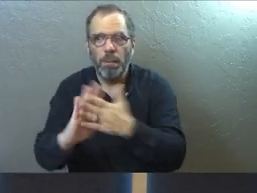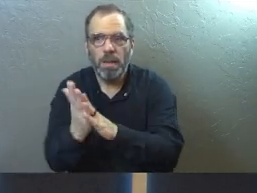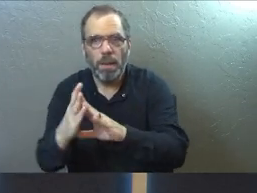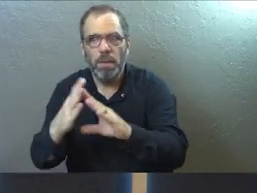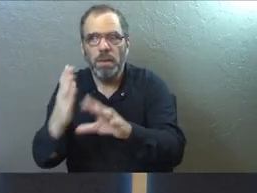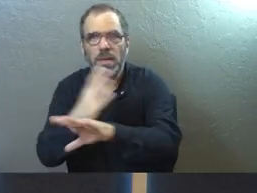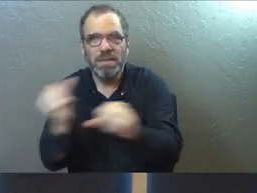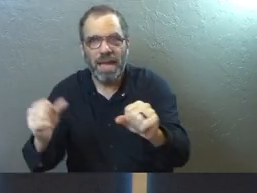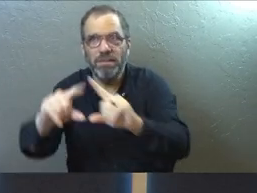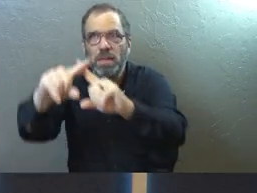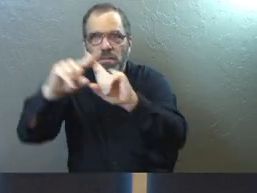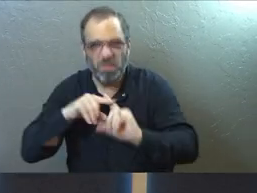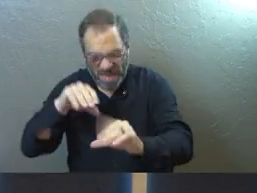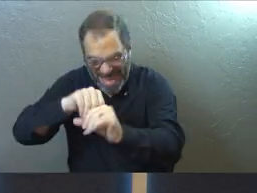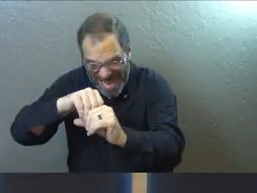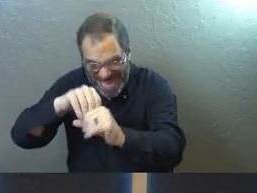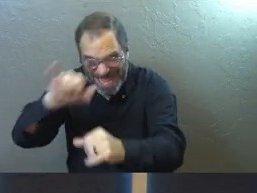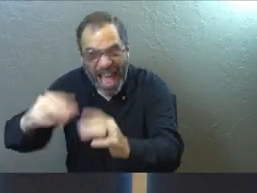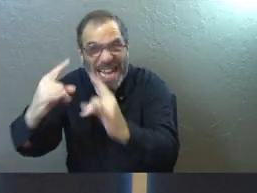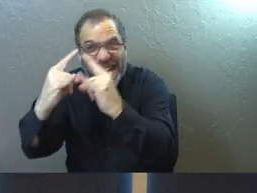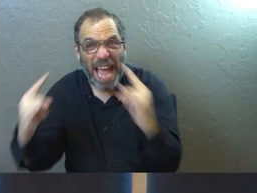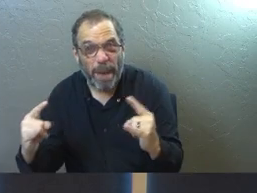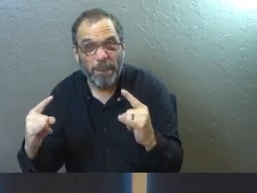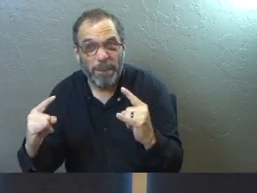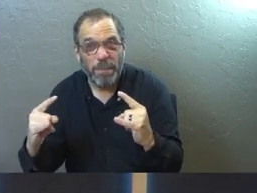to Jesus Christ in the middle of a concentration camp.